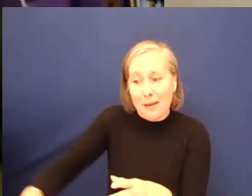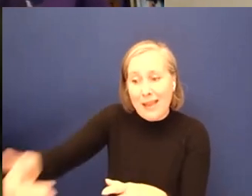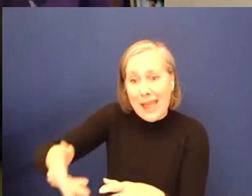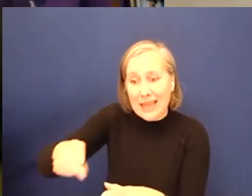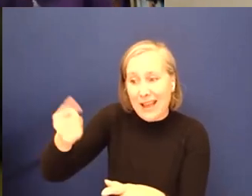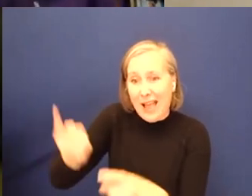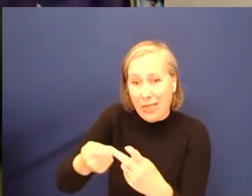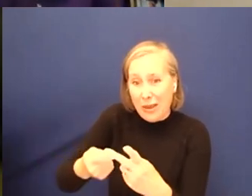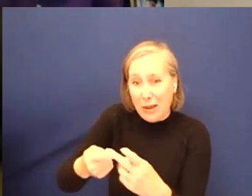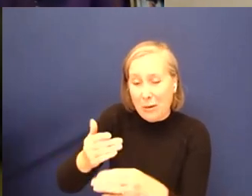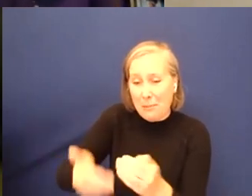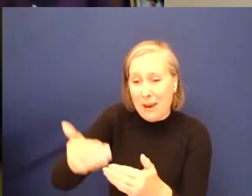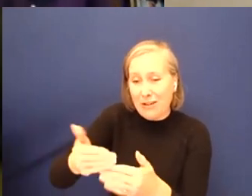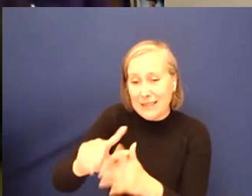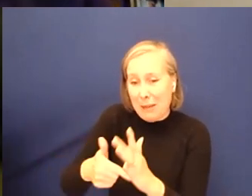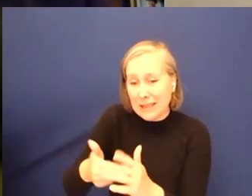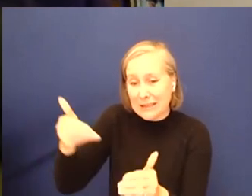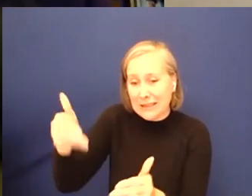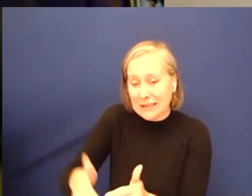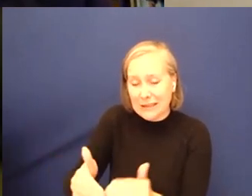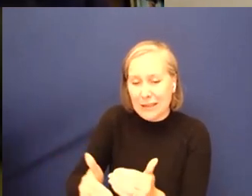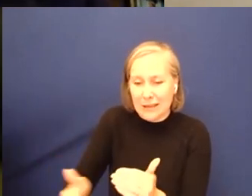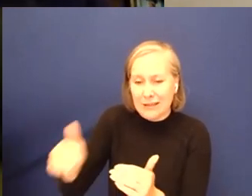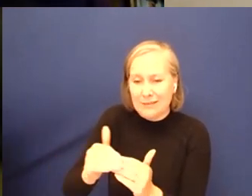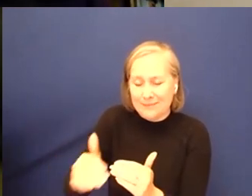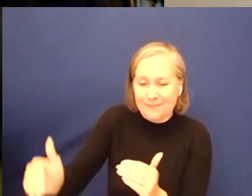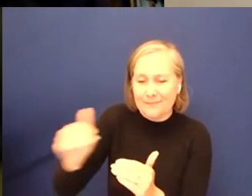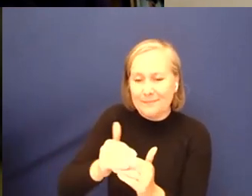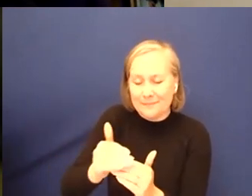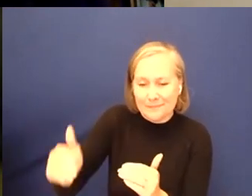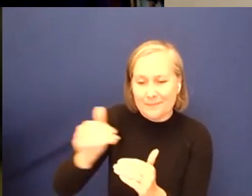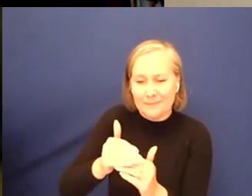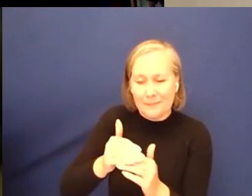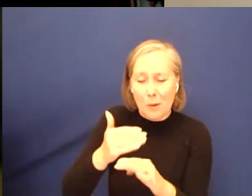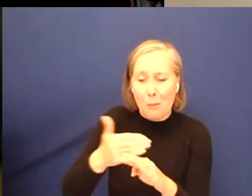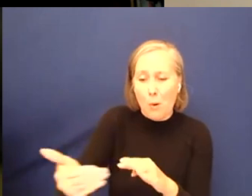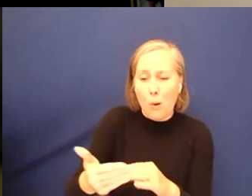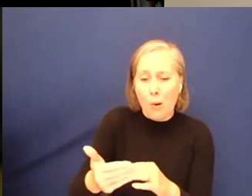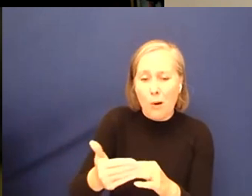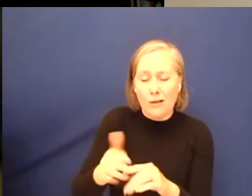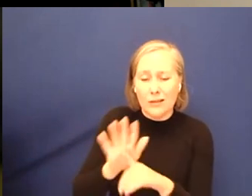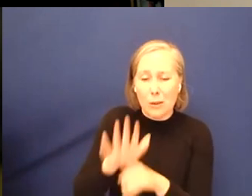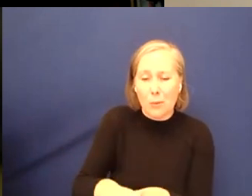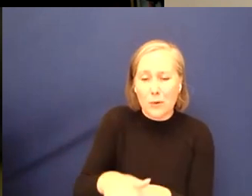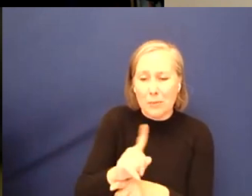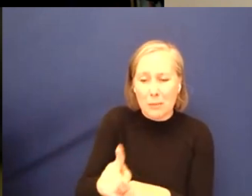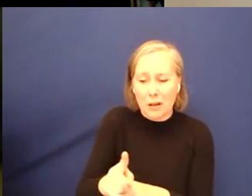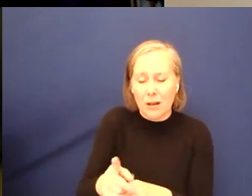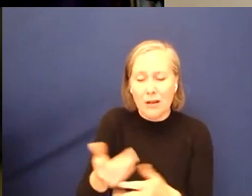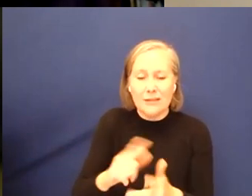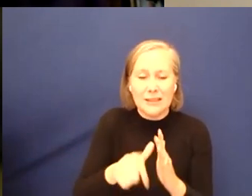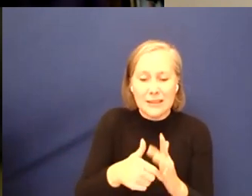by another barrier as it actually is imposed upon people who have disabled children or acquired